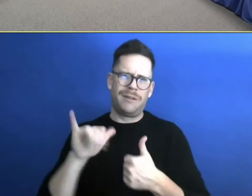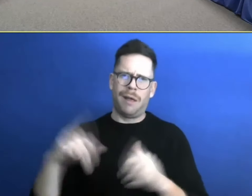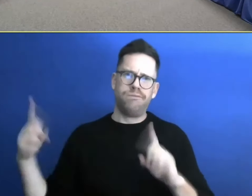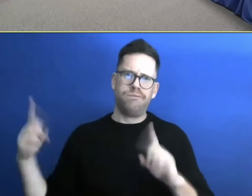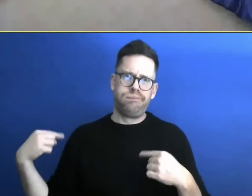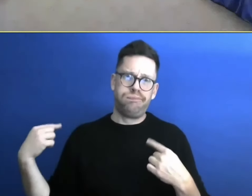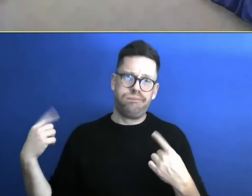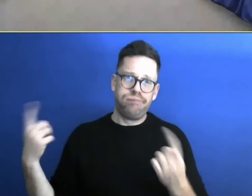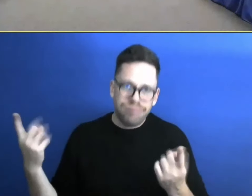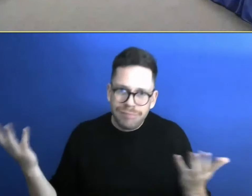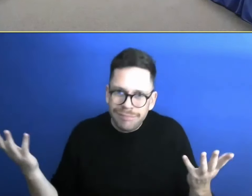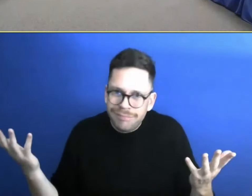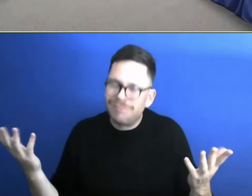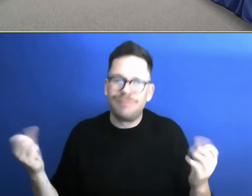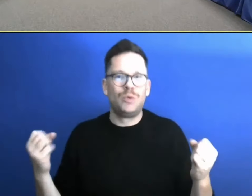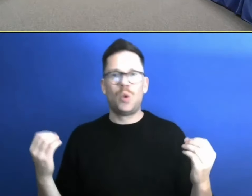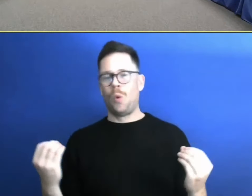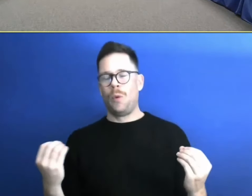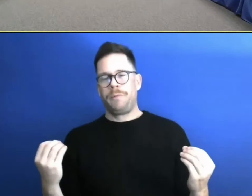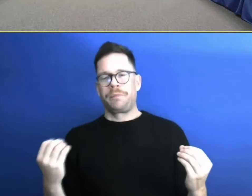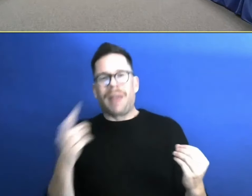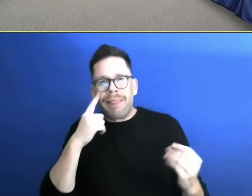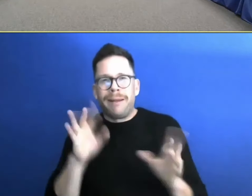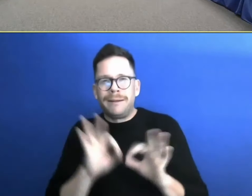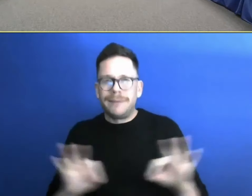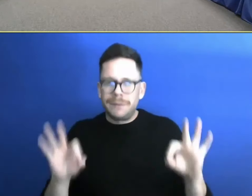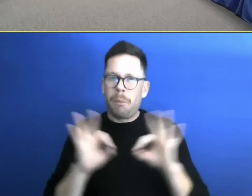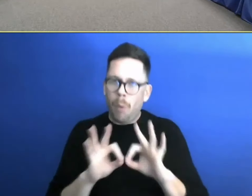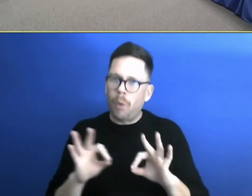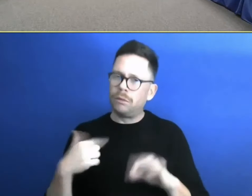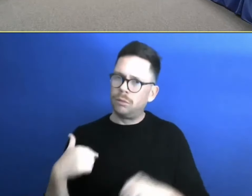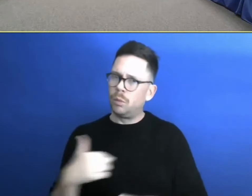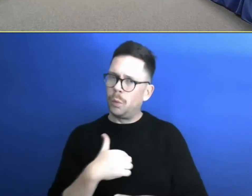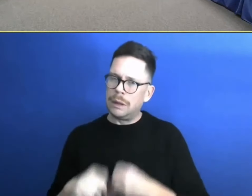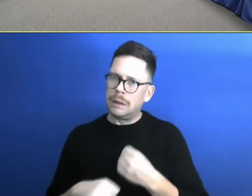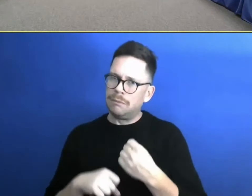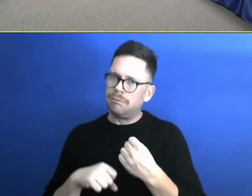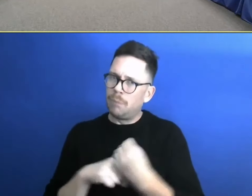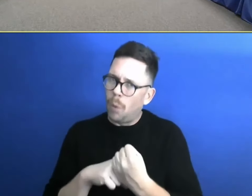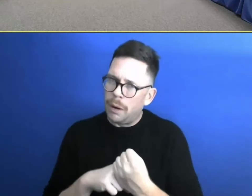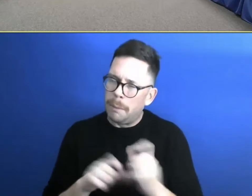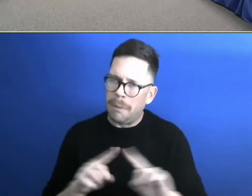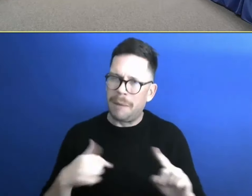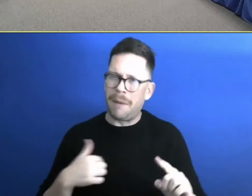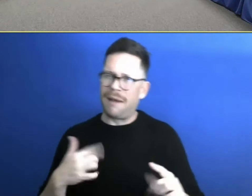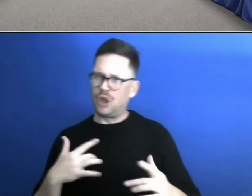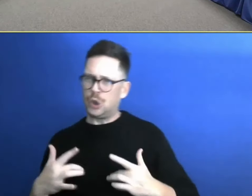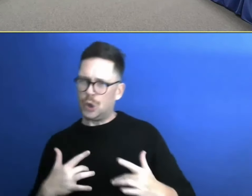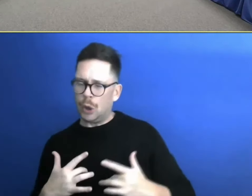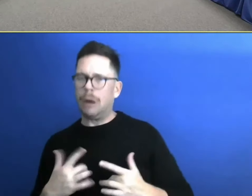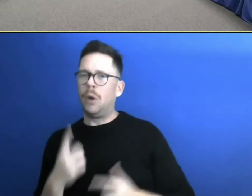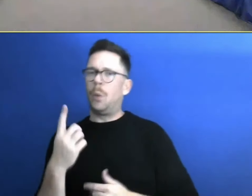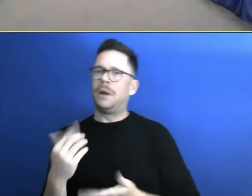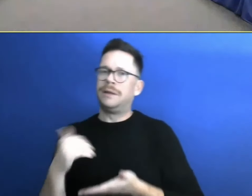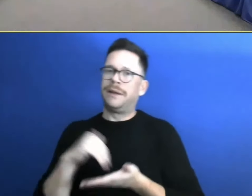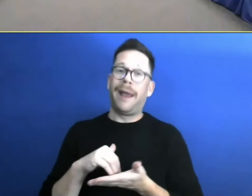diagnostic test to figure out where students are. So I think it's important to, to, to support the supported, but I'm concerned that it's once again, kind